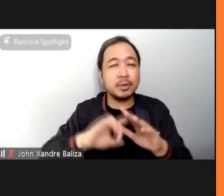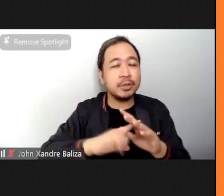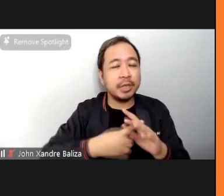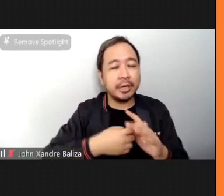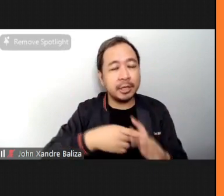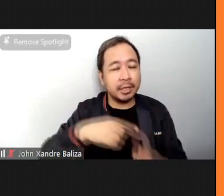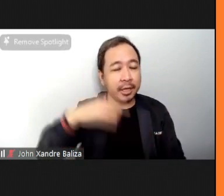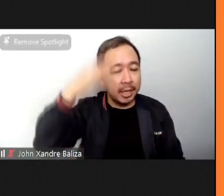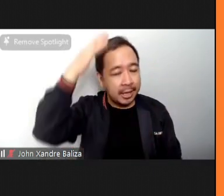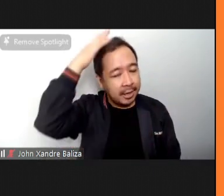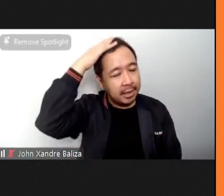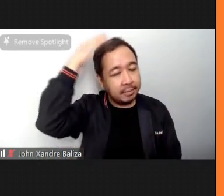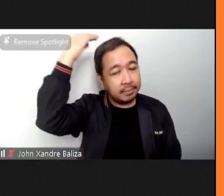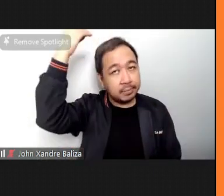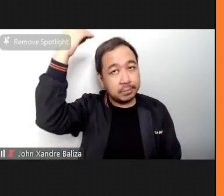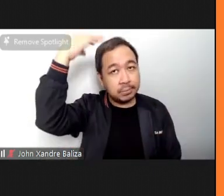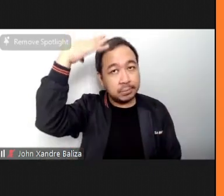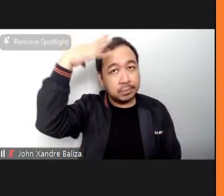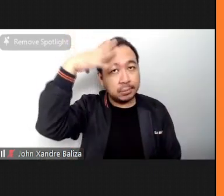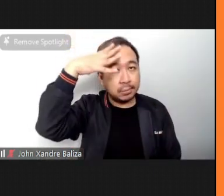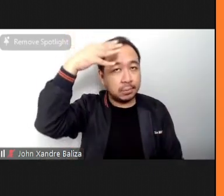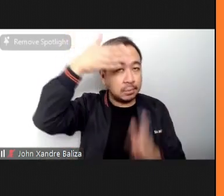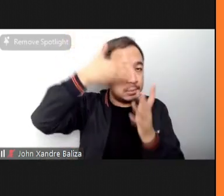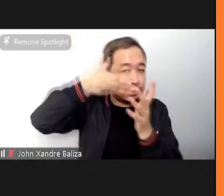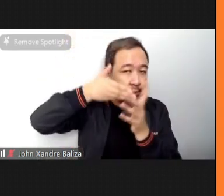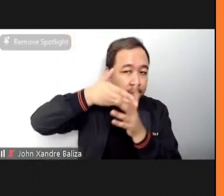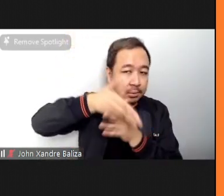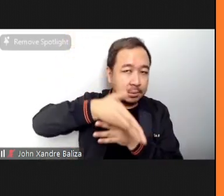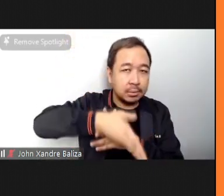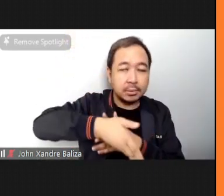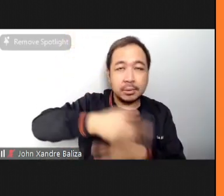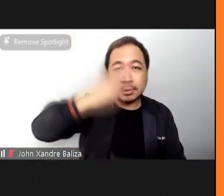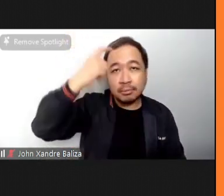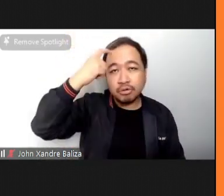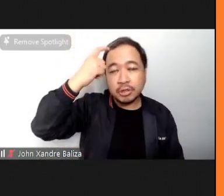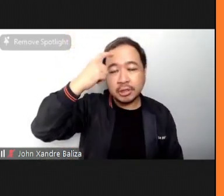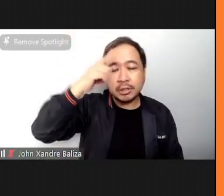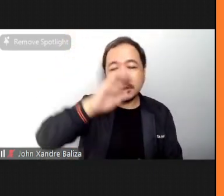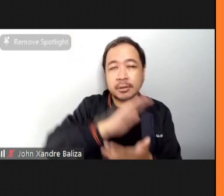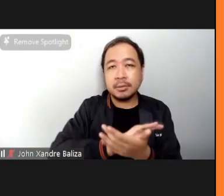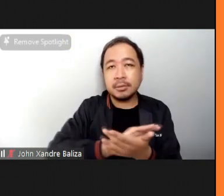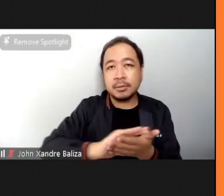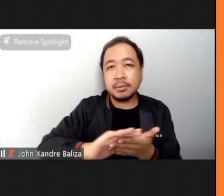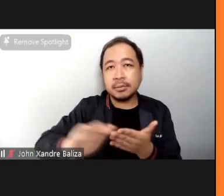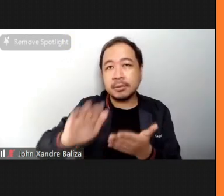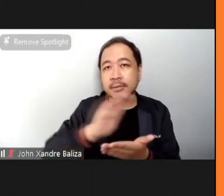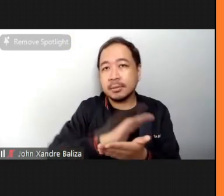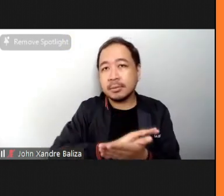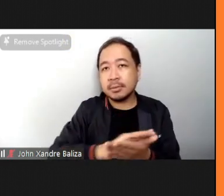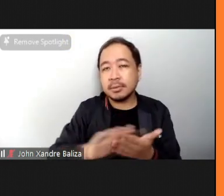Clearing the mind as it washes your worries and concerns.